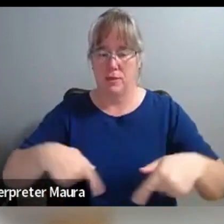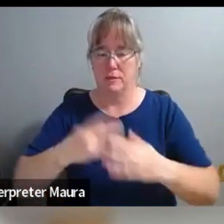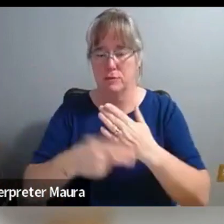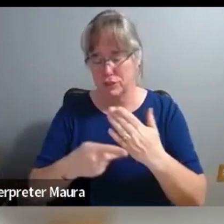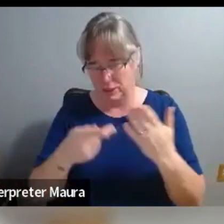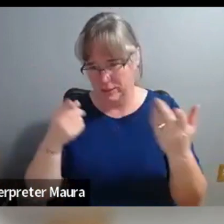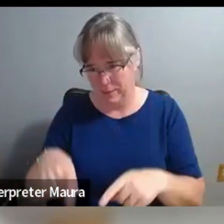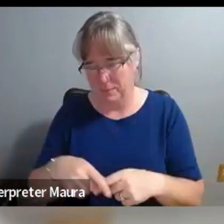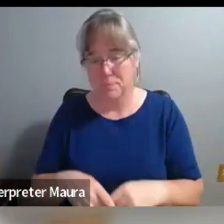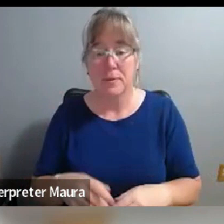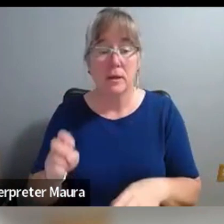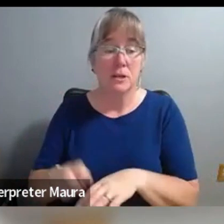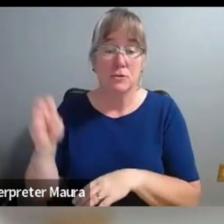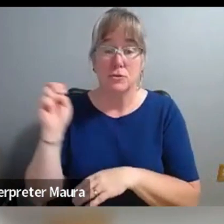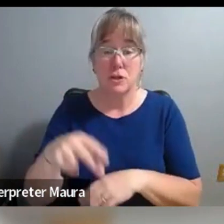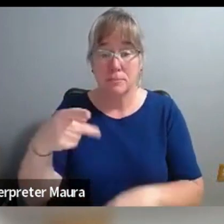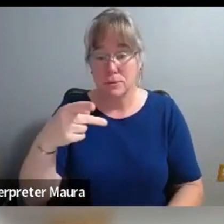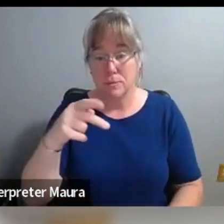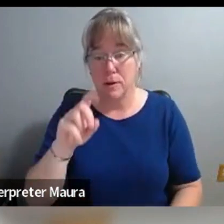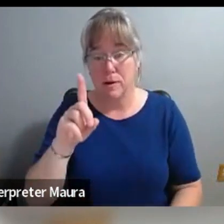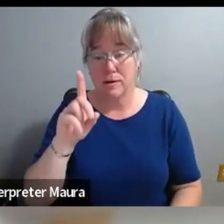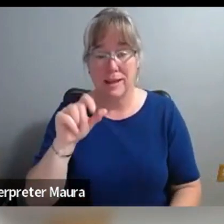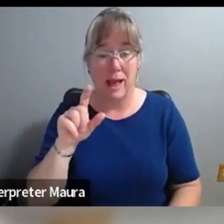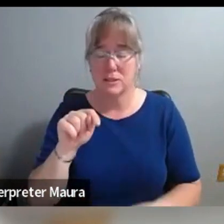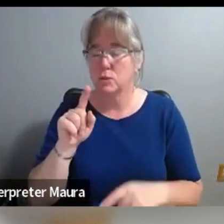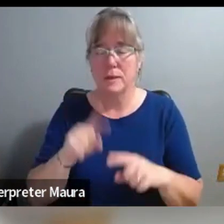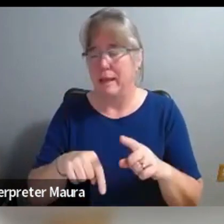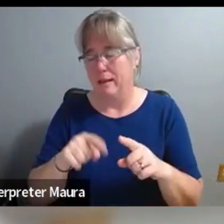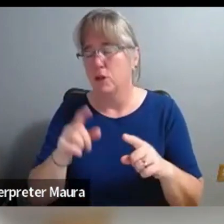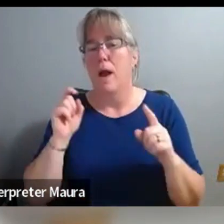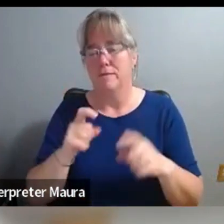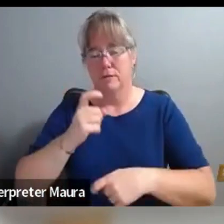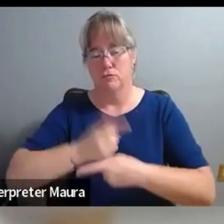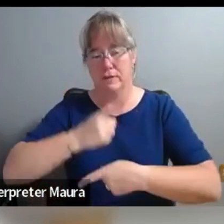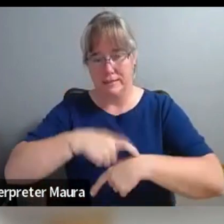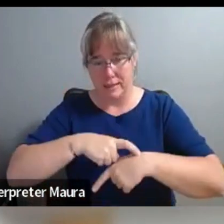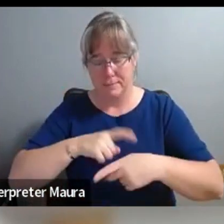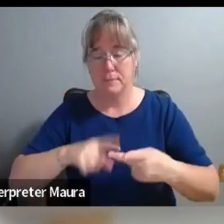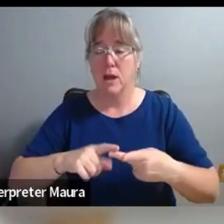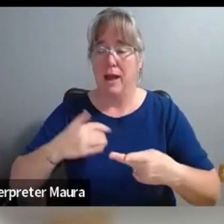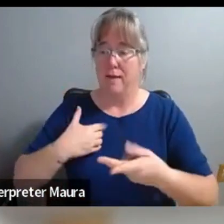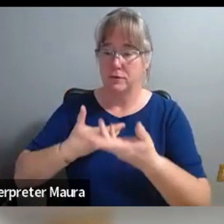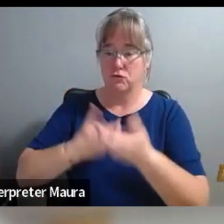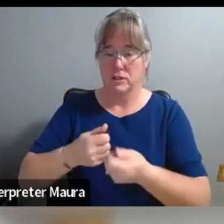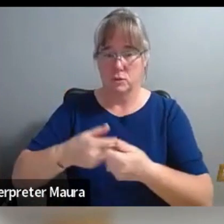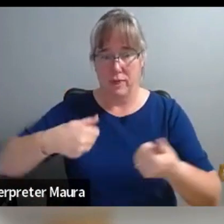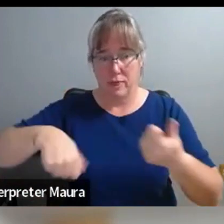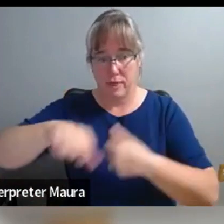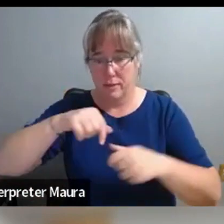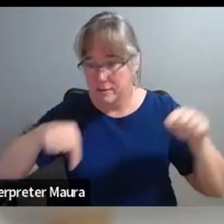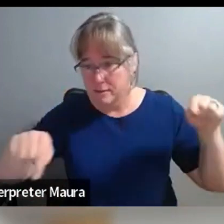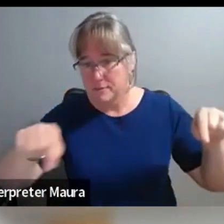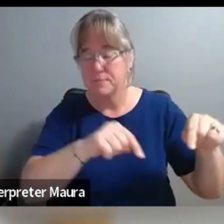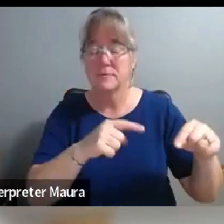jump into a podcast like this. The time has to be right. You have to have trust. And for us, this happened through